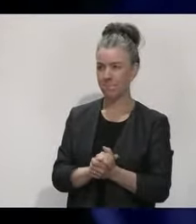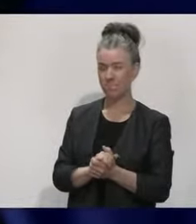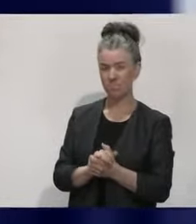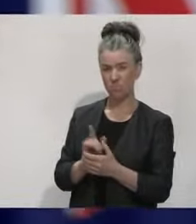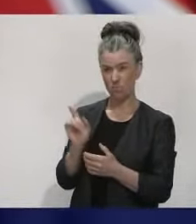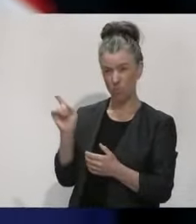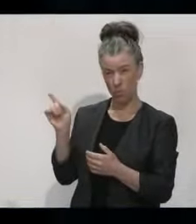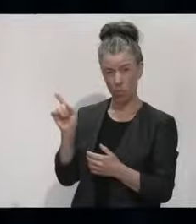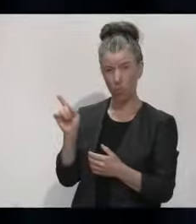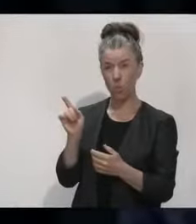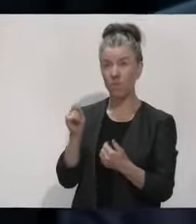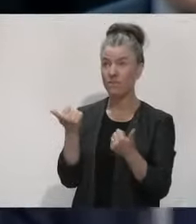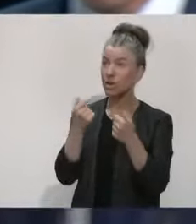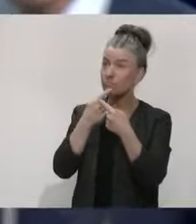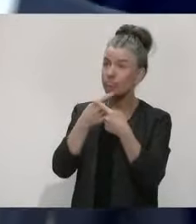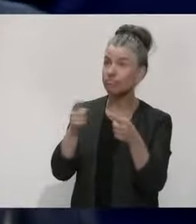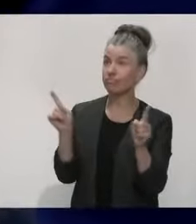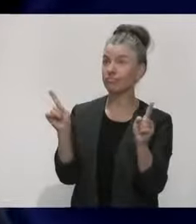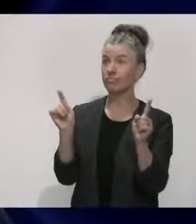out in the end?